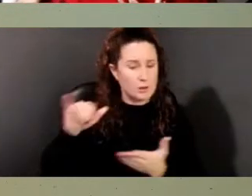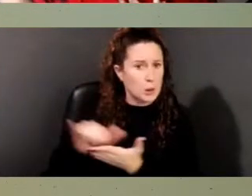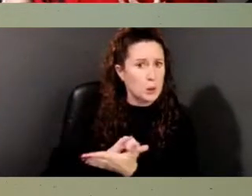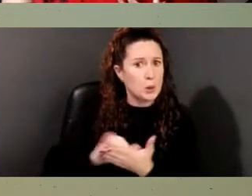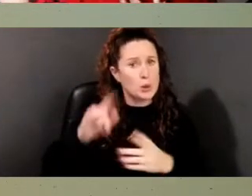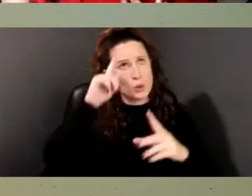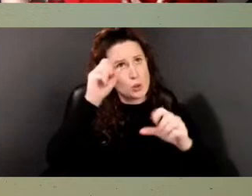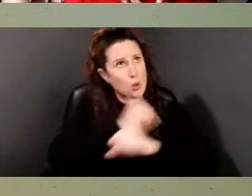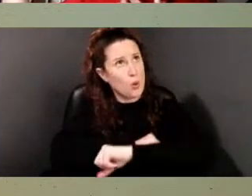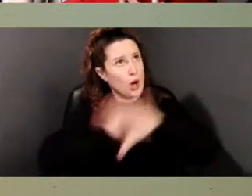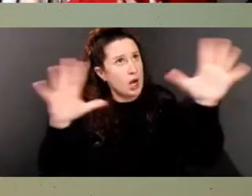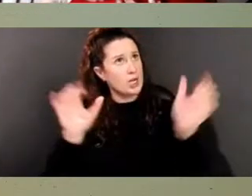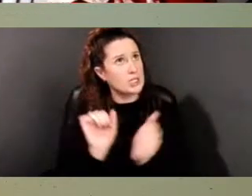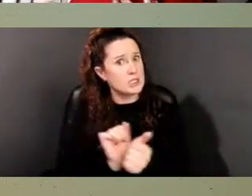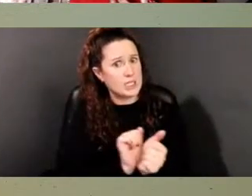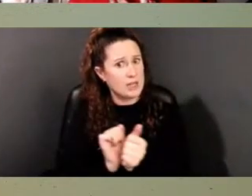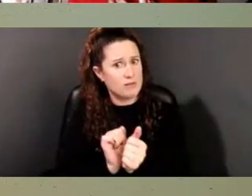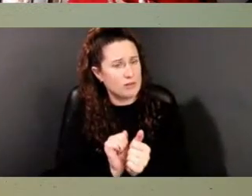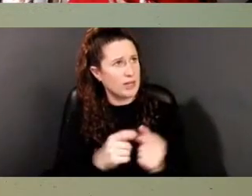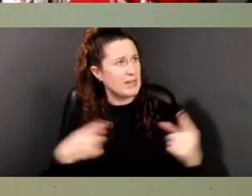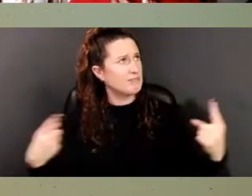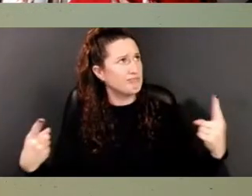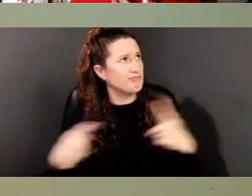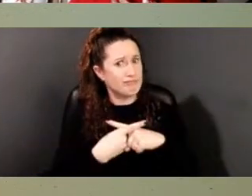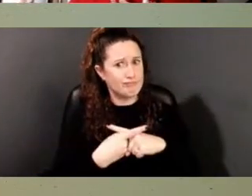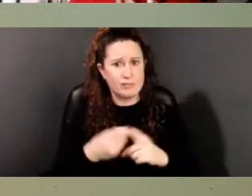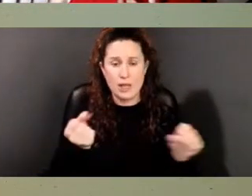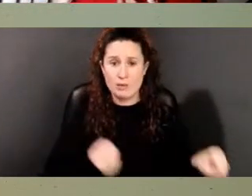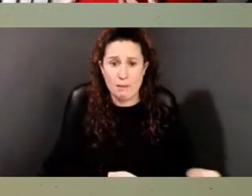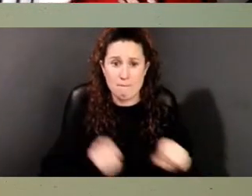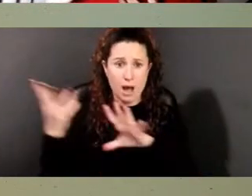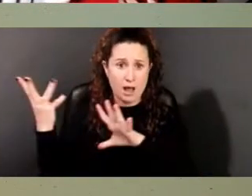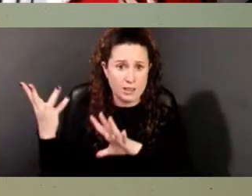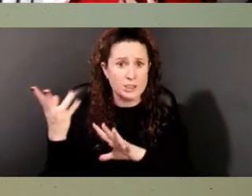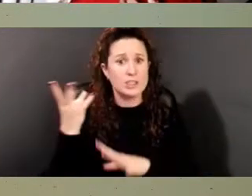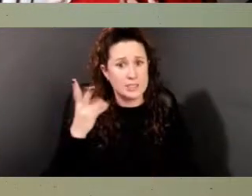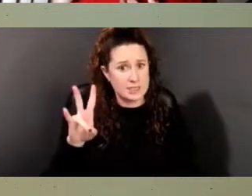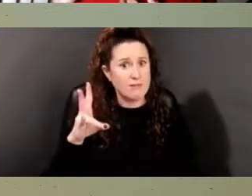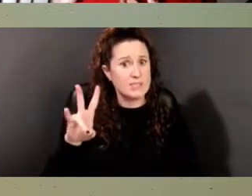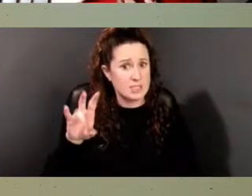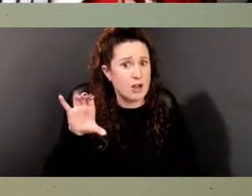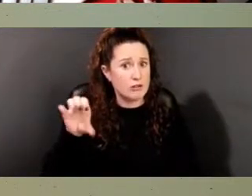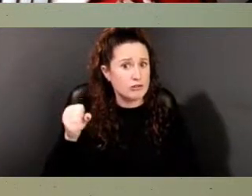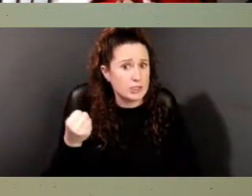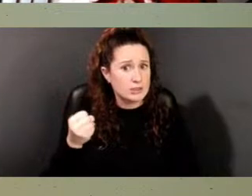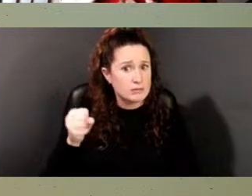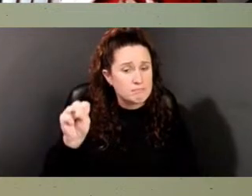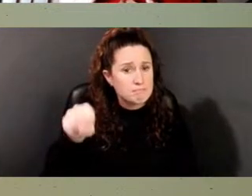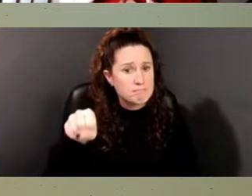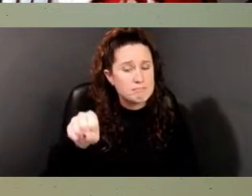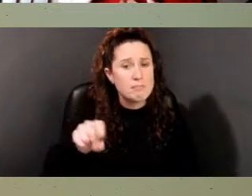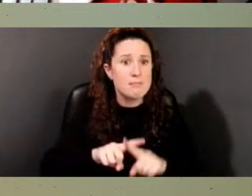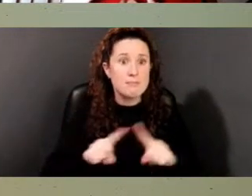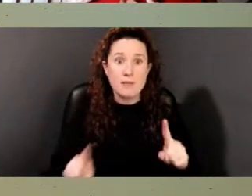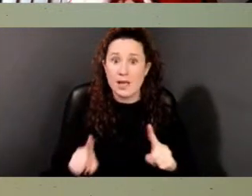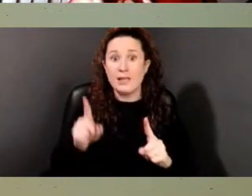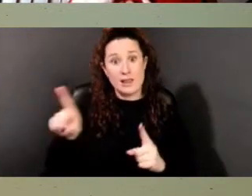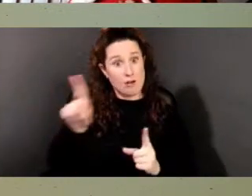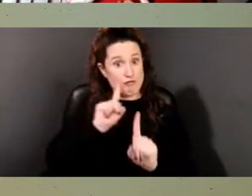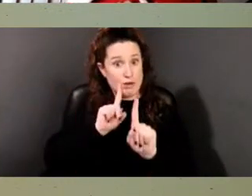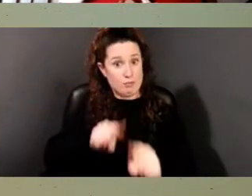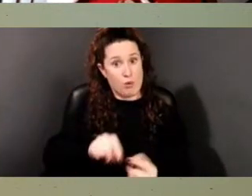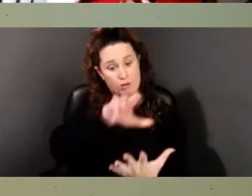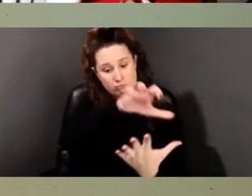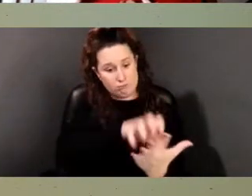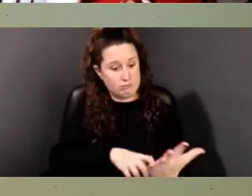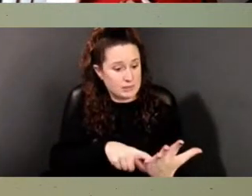abolished so early on in the 1700s. But one of the things, um, that you'll see in this report is that how